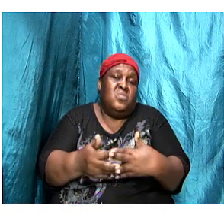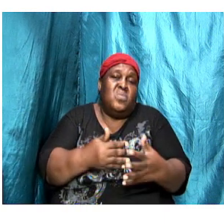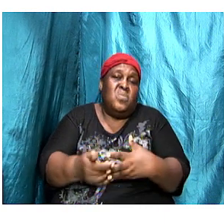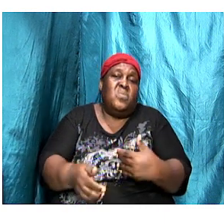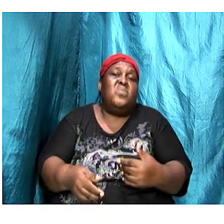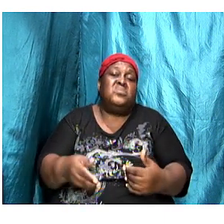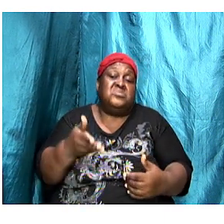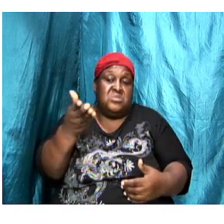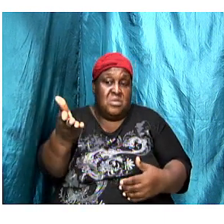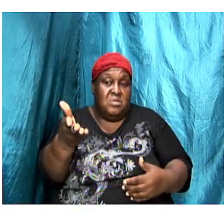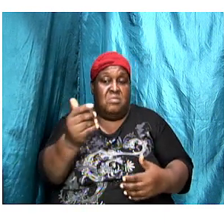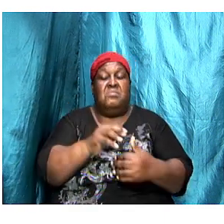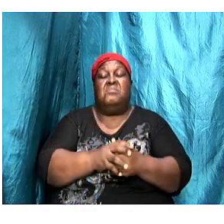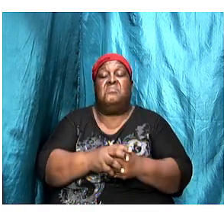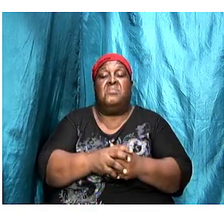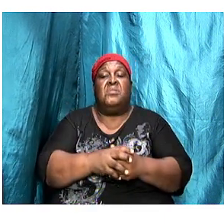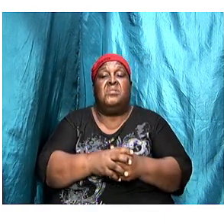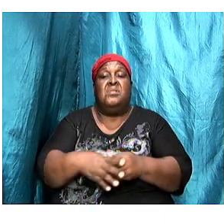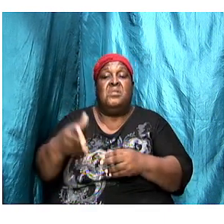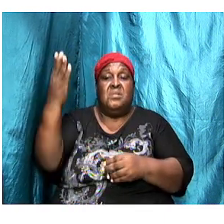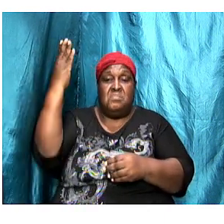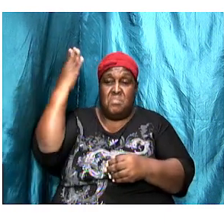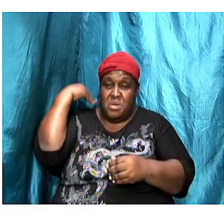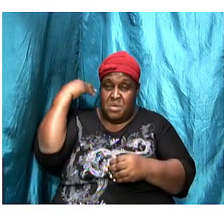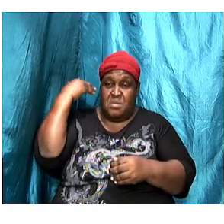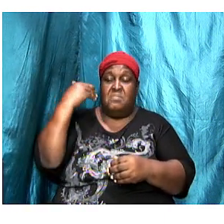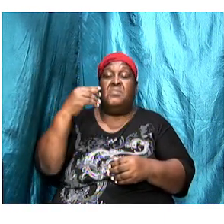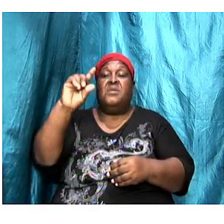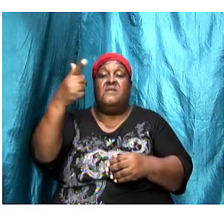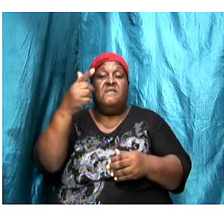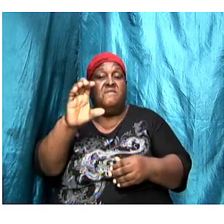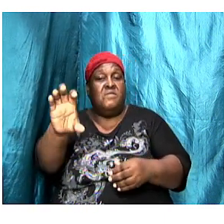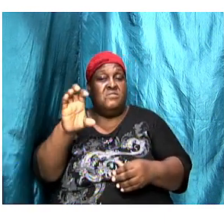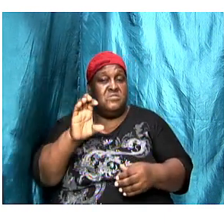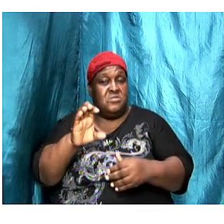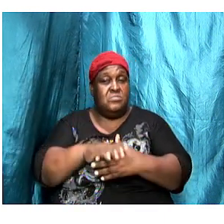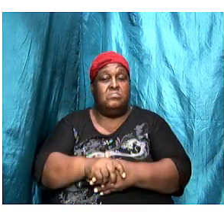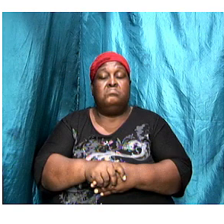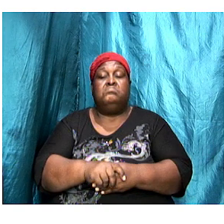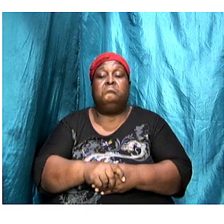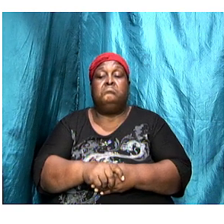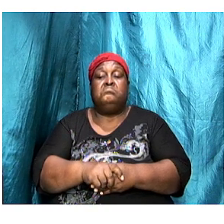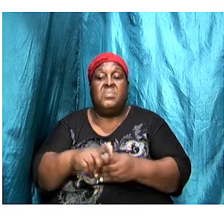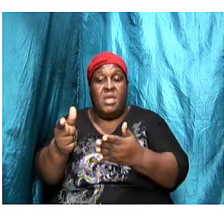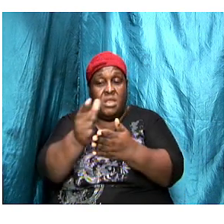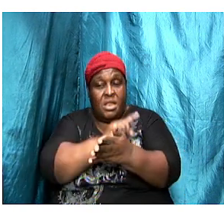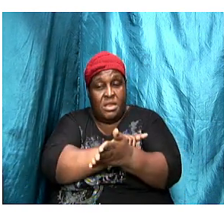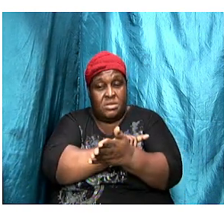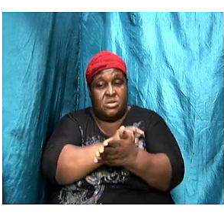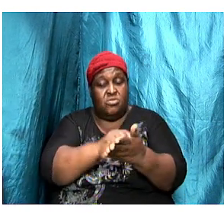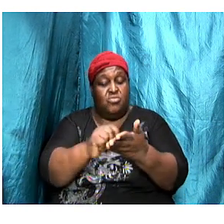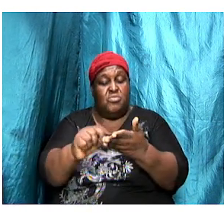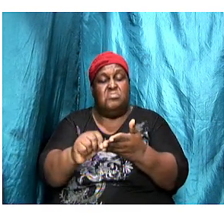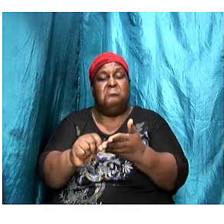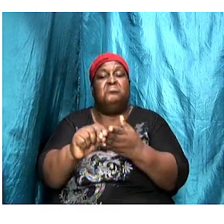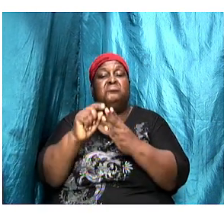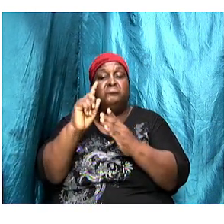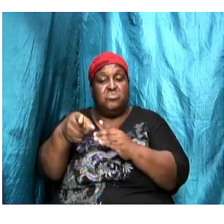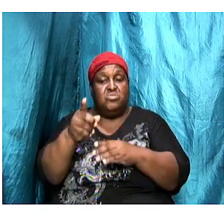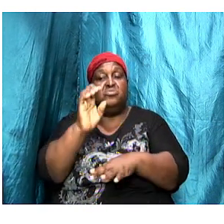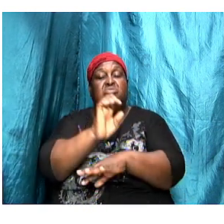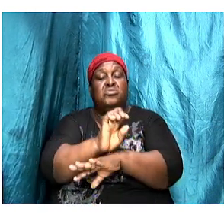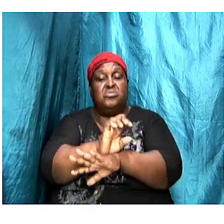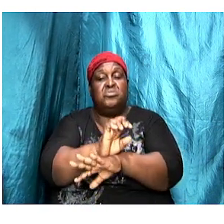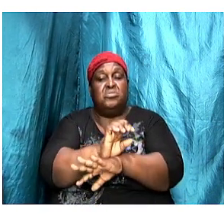existed back there in the first century, and the letters were written directly to them.